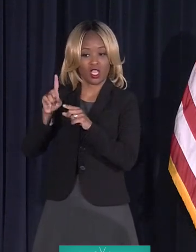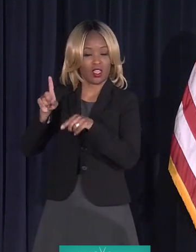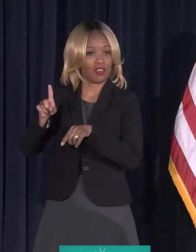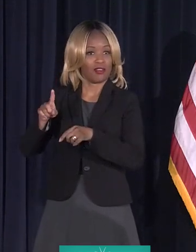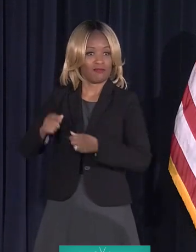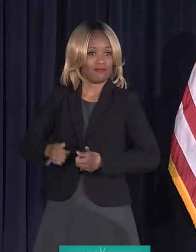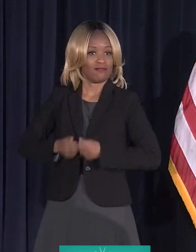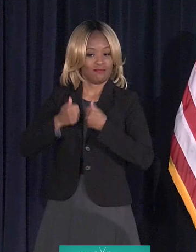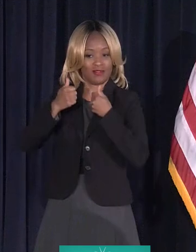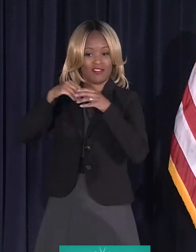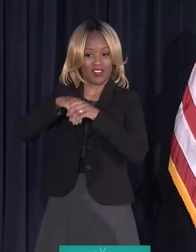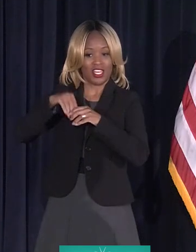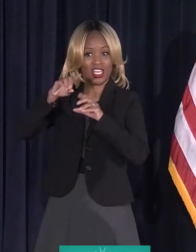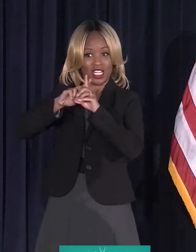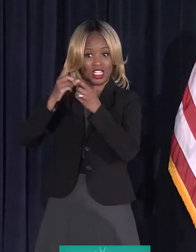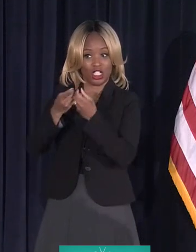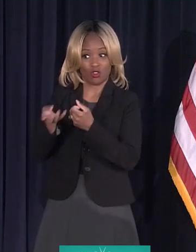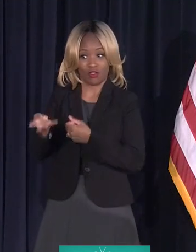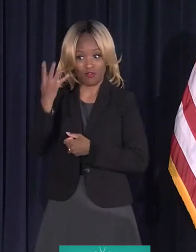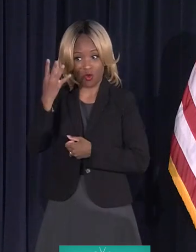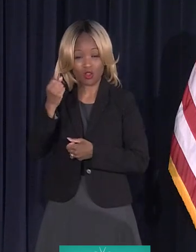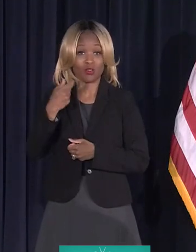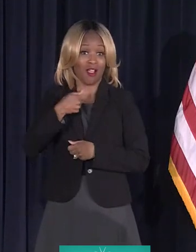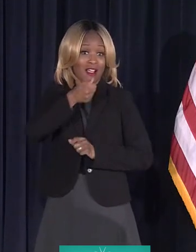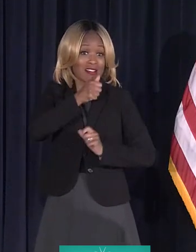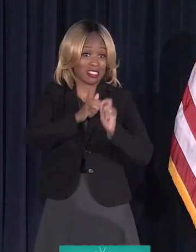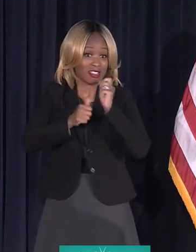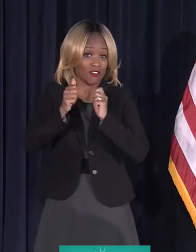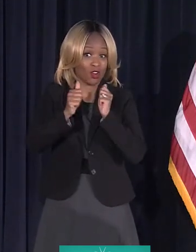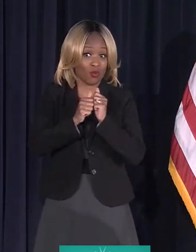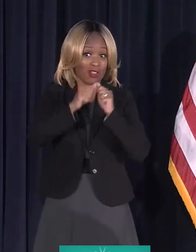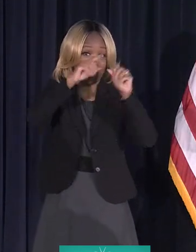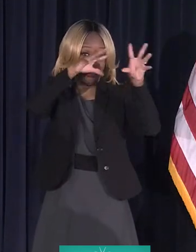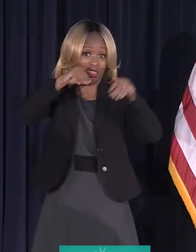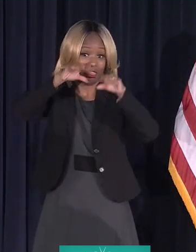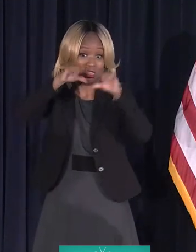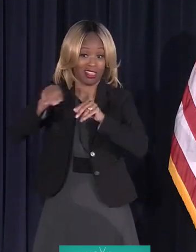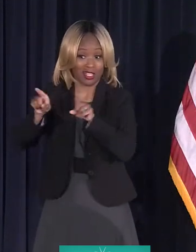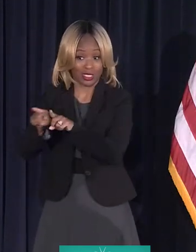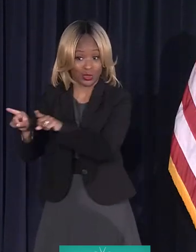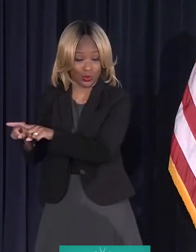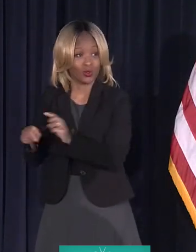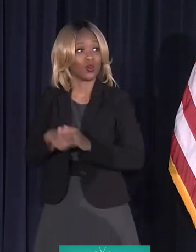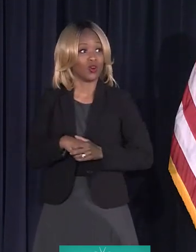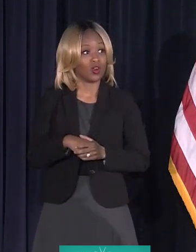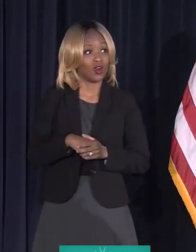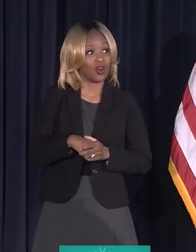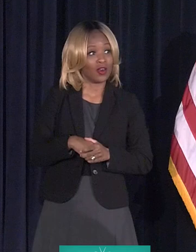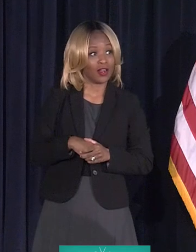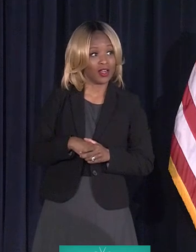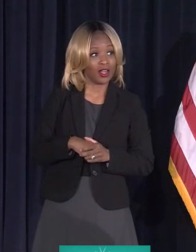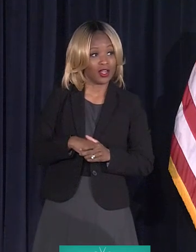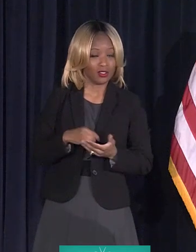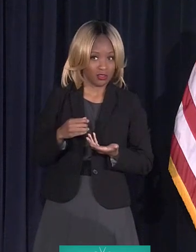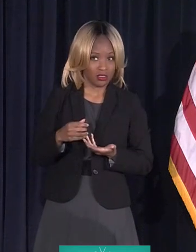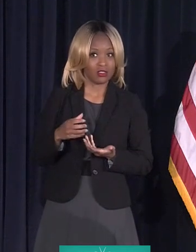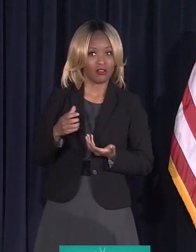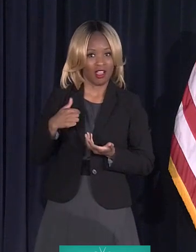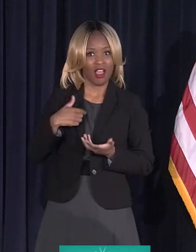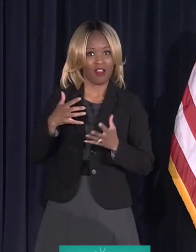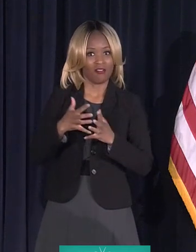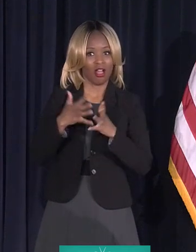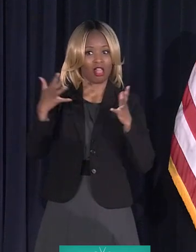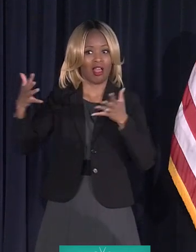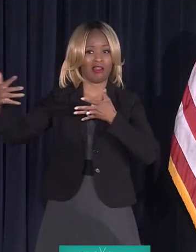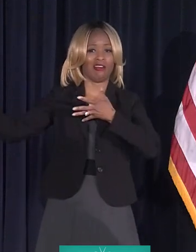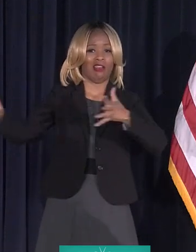resident of District 4. So, I suffered through those outages as well. So, we've had our share of storms that